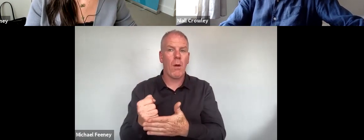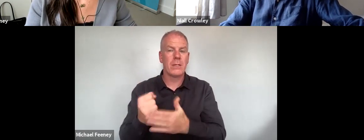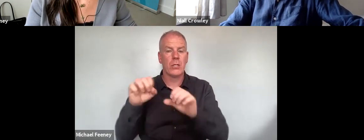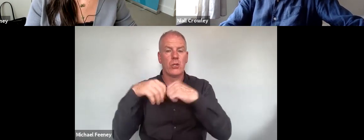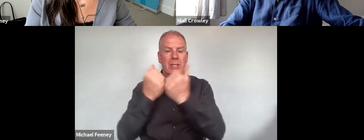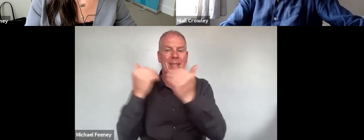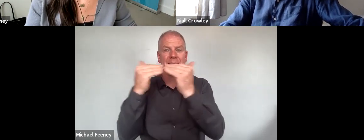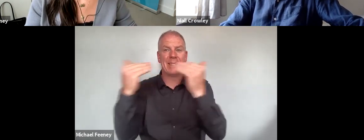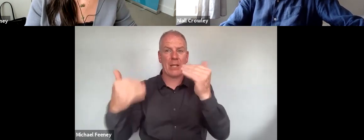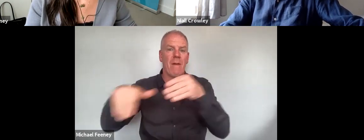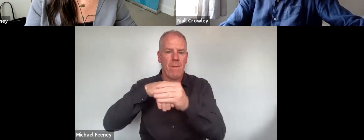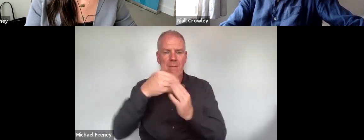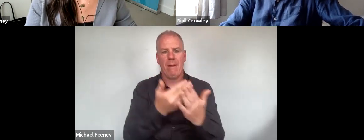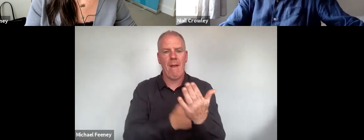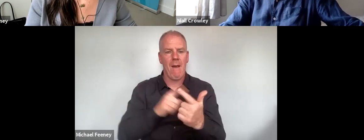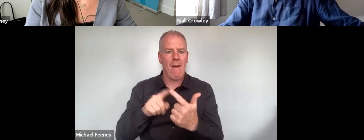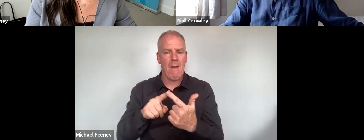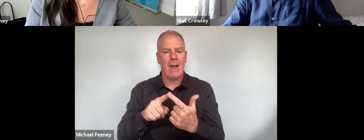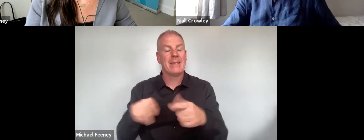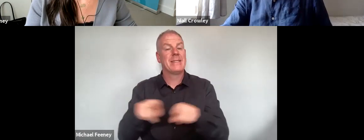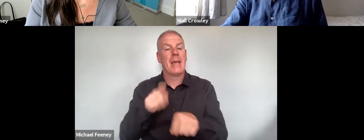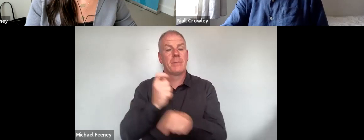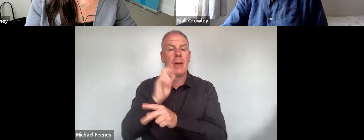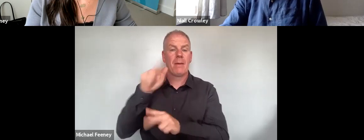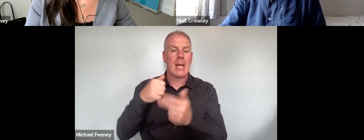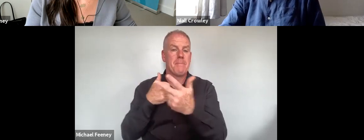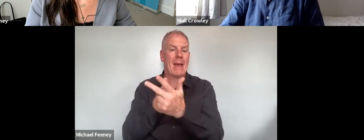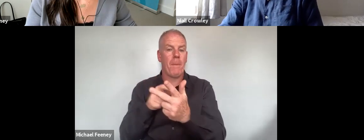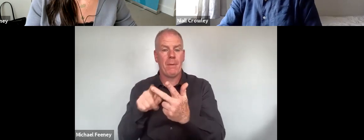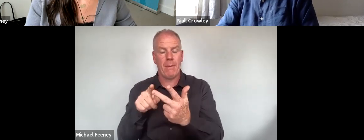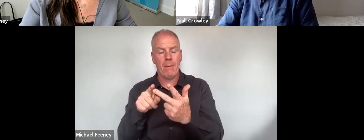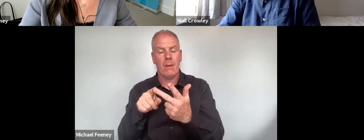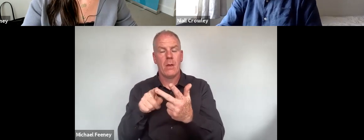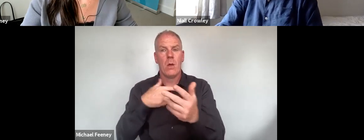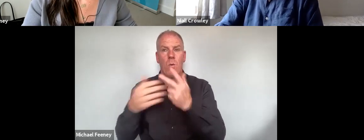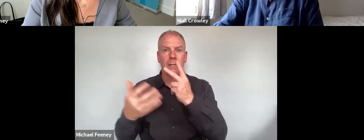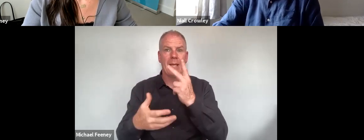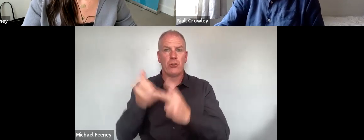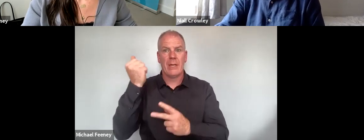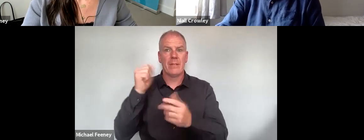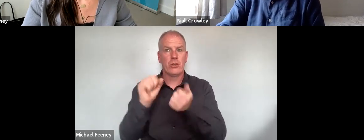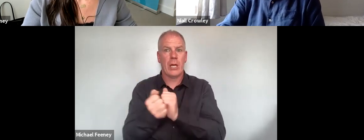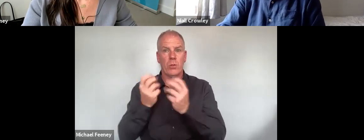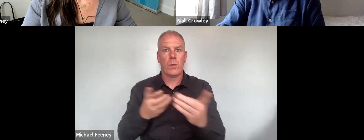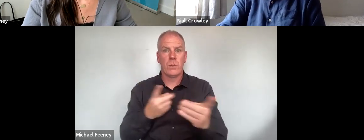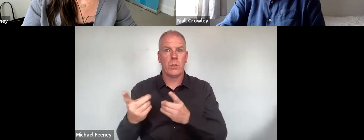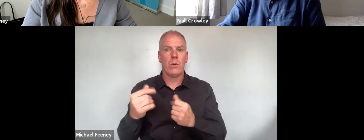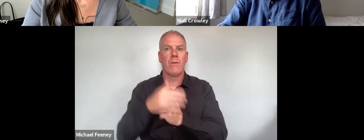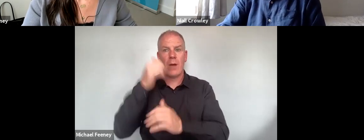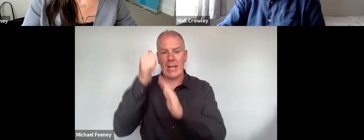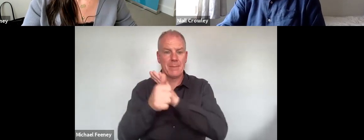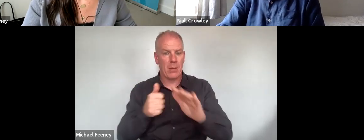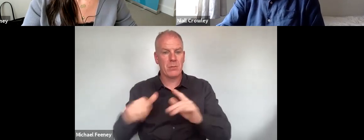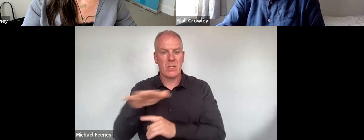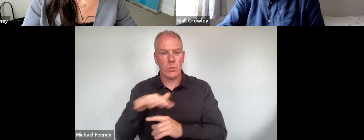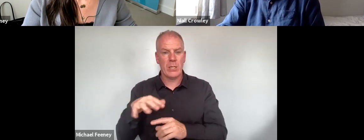inherent in such legislation, and to underpin the ambition it reflects for achieving change in the situation and experience of groups